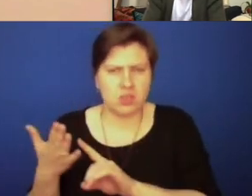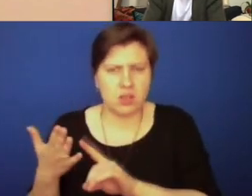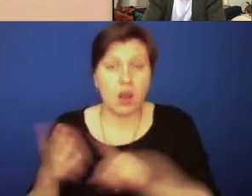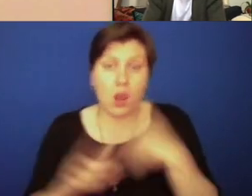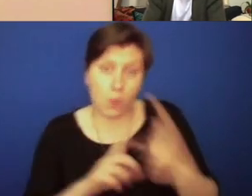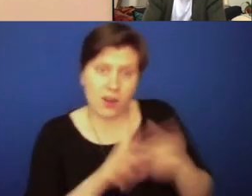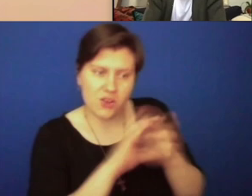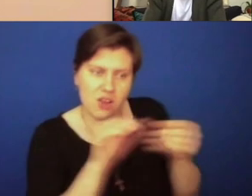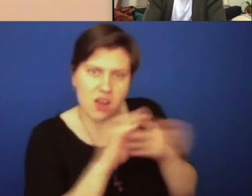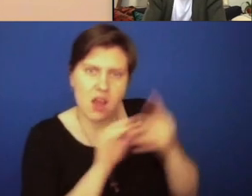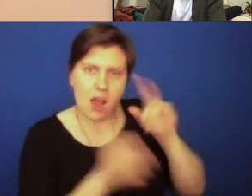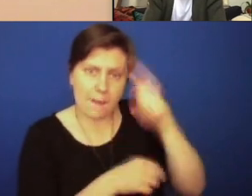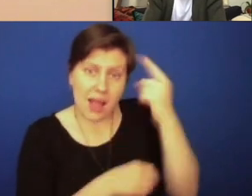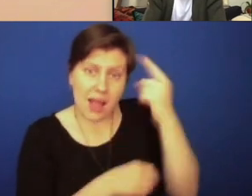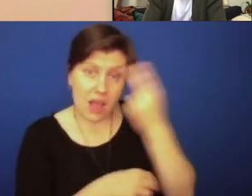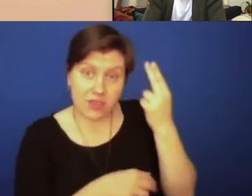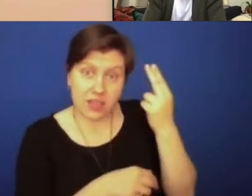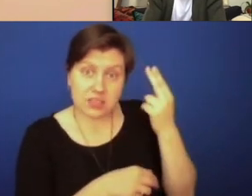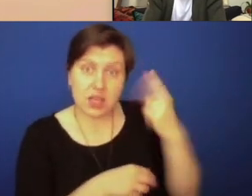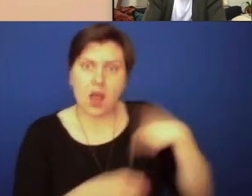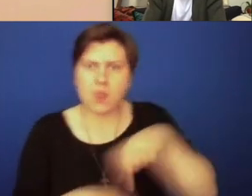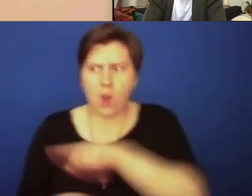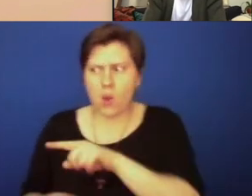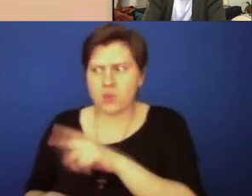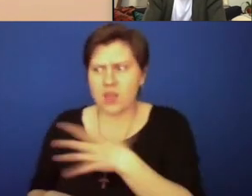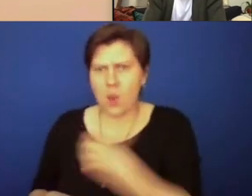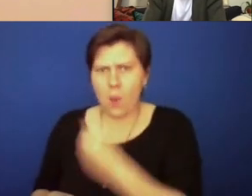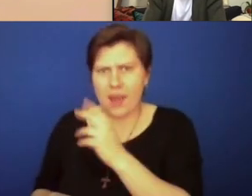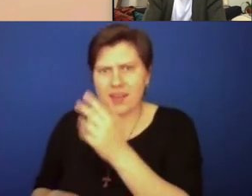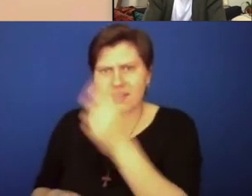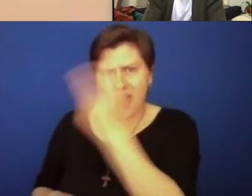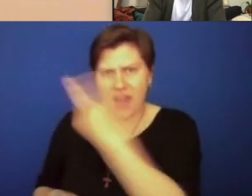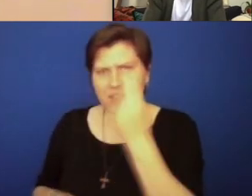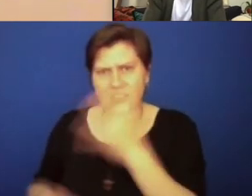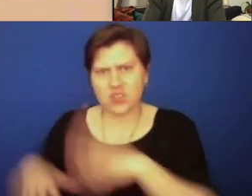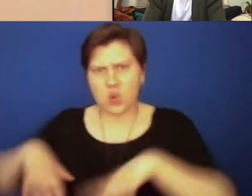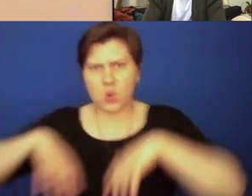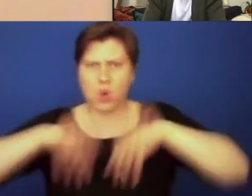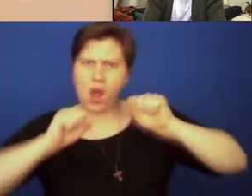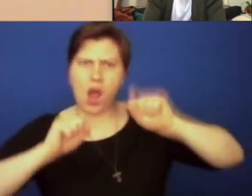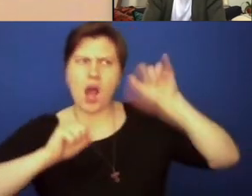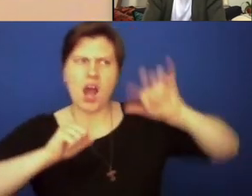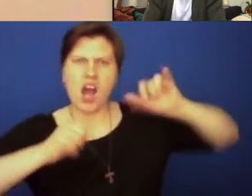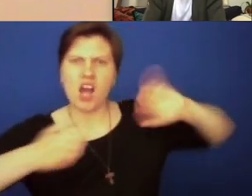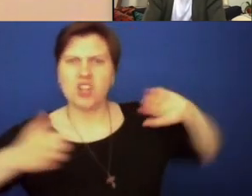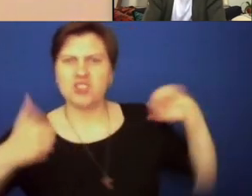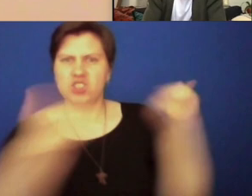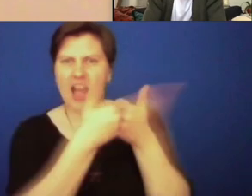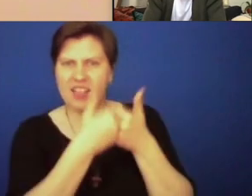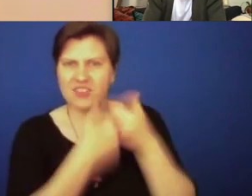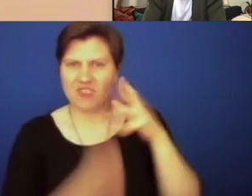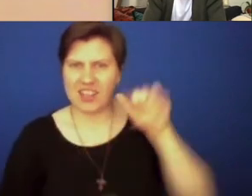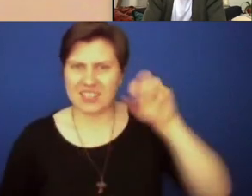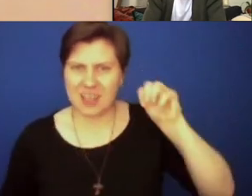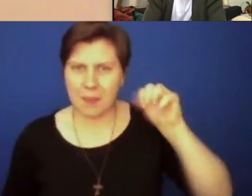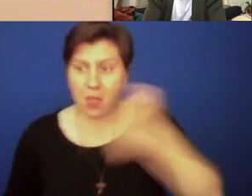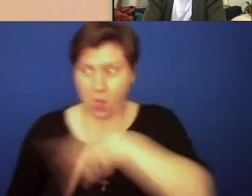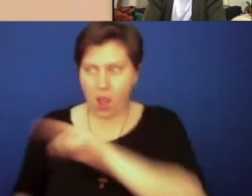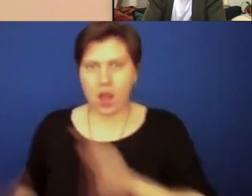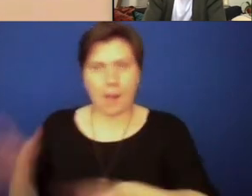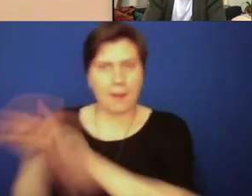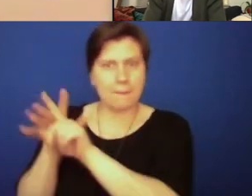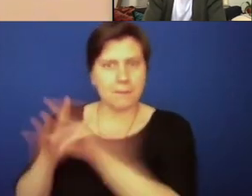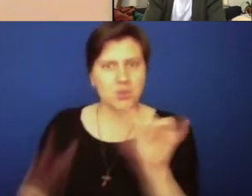Black Catholics, what also becomes visible, right, are those white Catholics who took the charge to challenge racism, they come